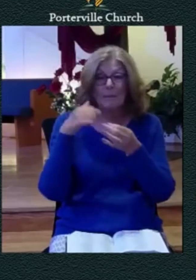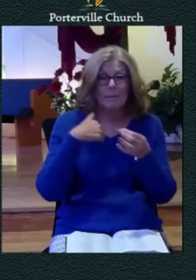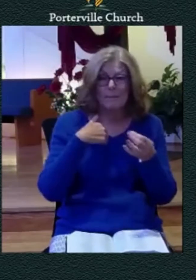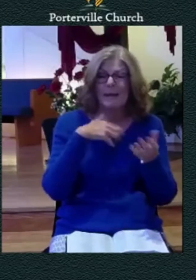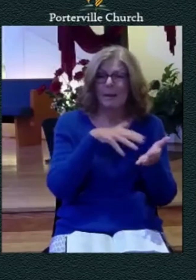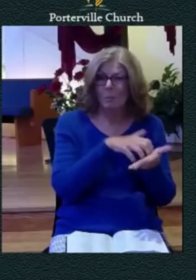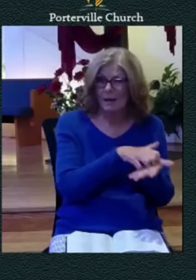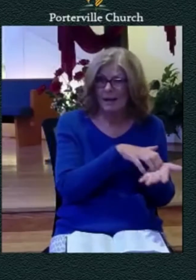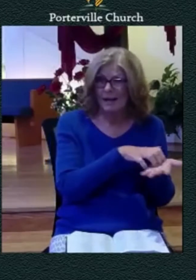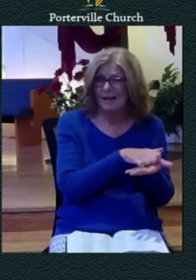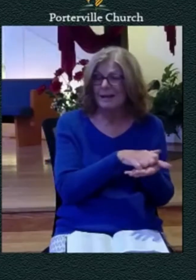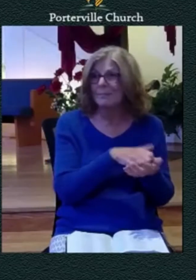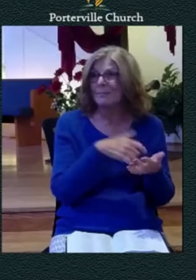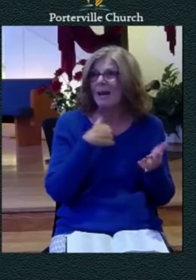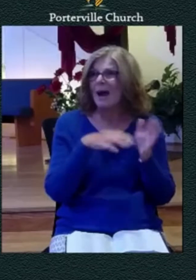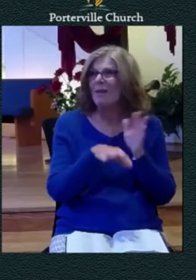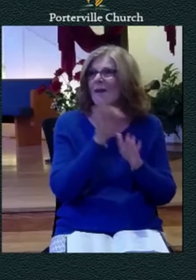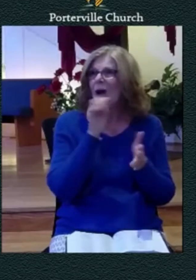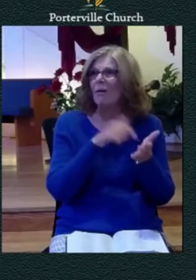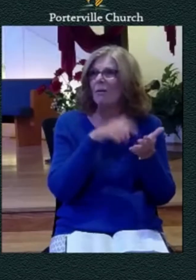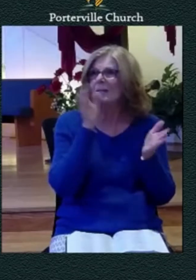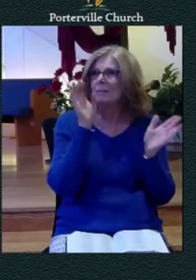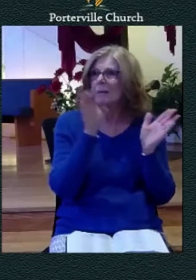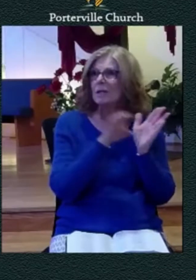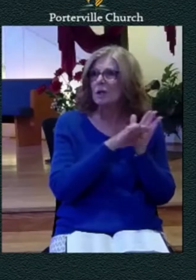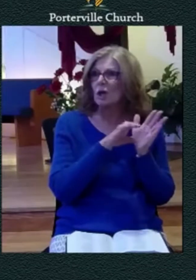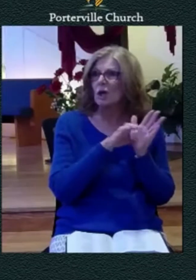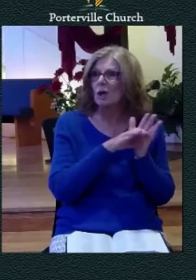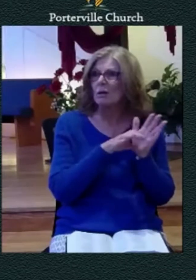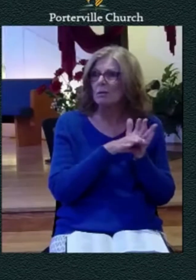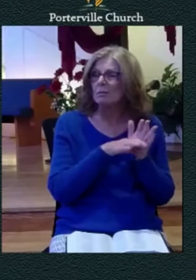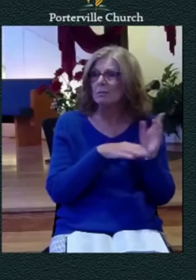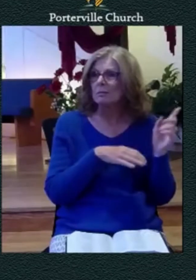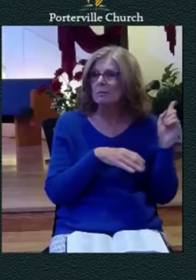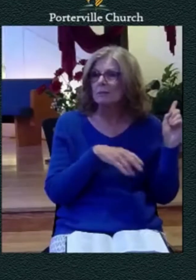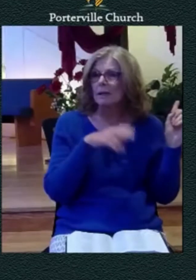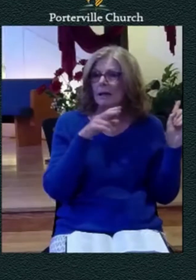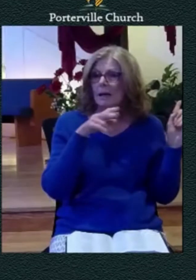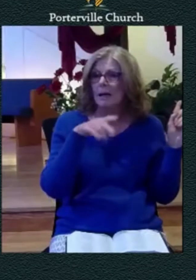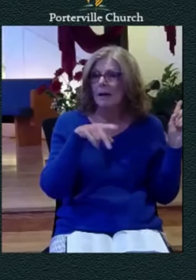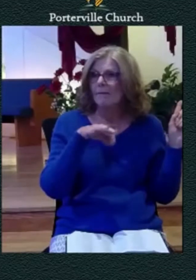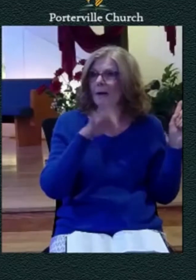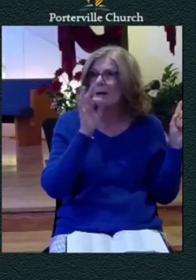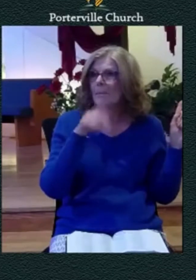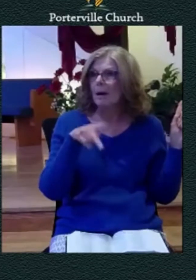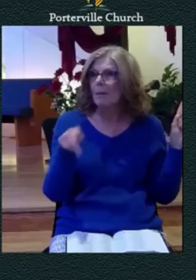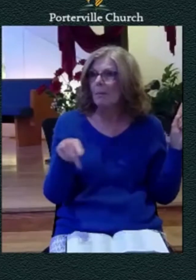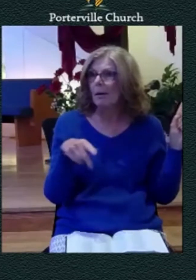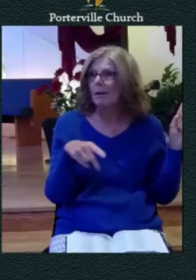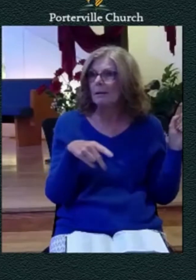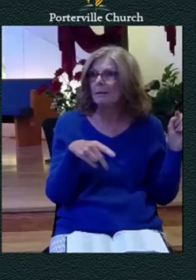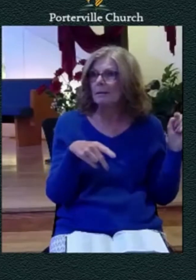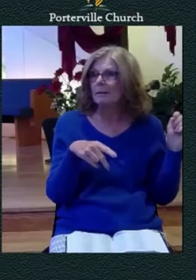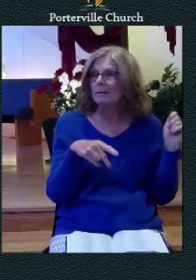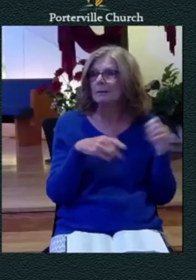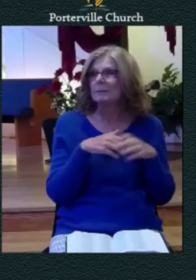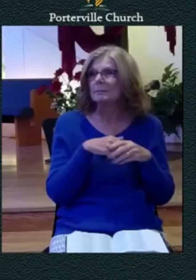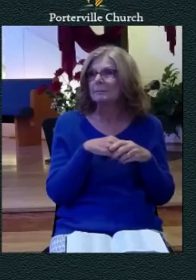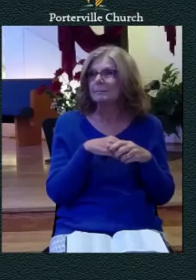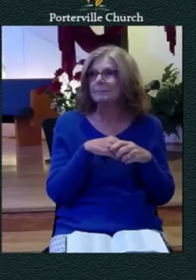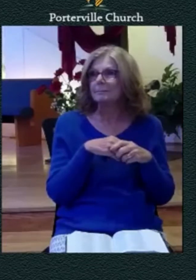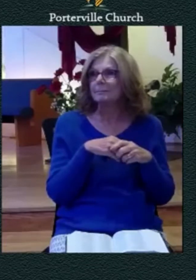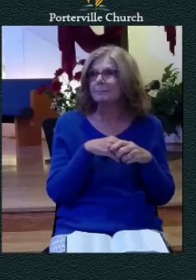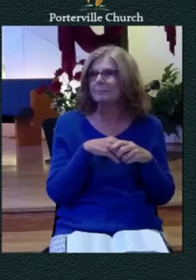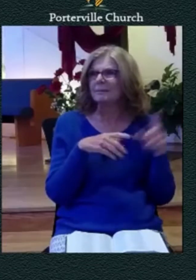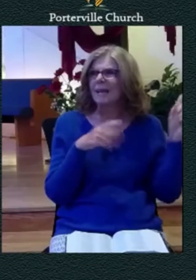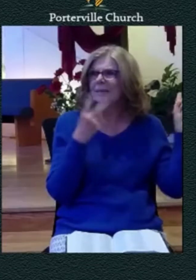i found it on on the web powerpoint you can do this little thing and they'll bring up design suggestions and and i saw this